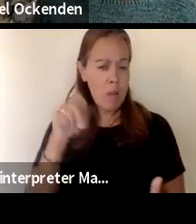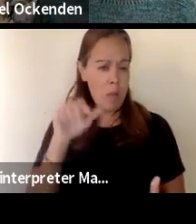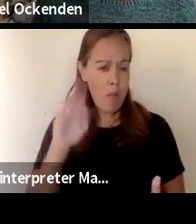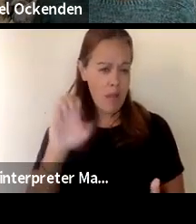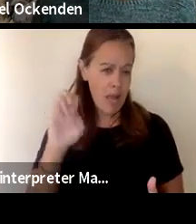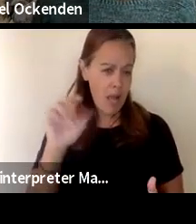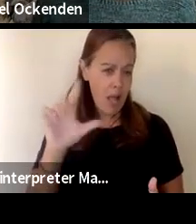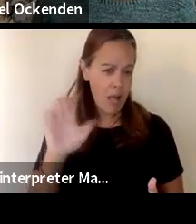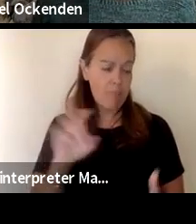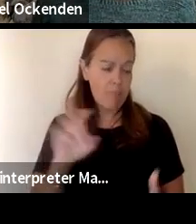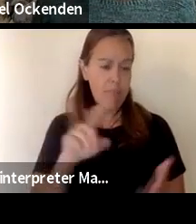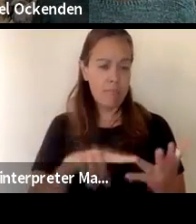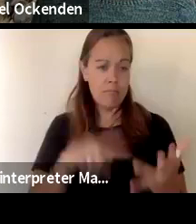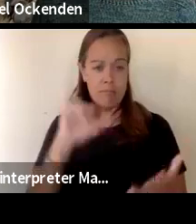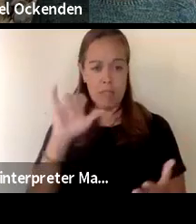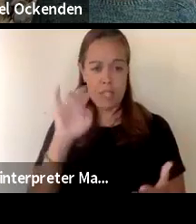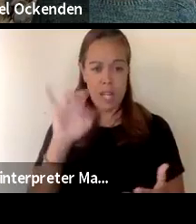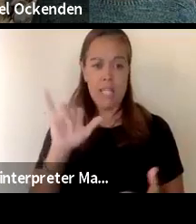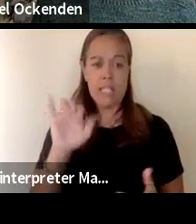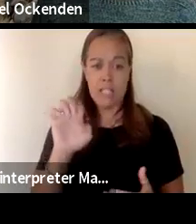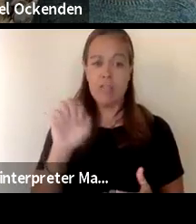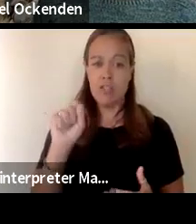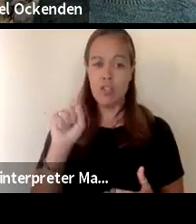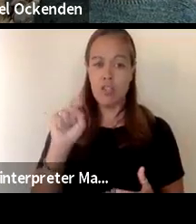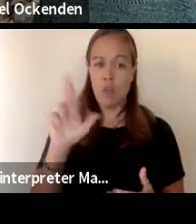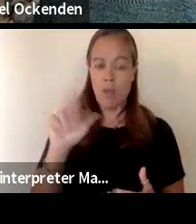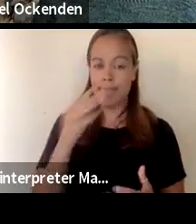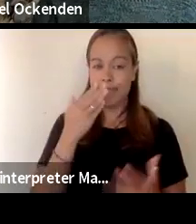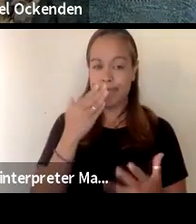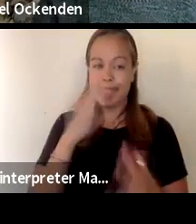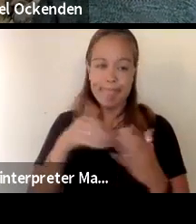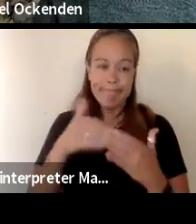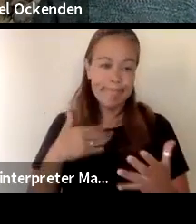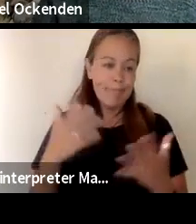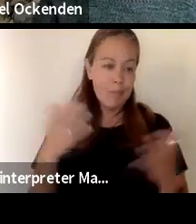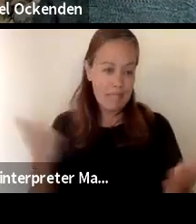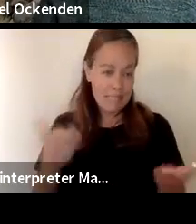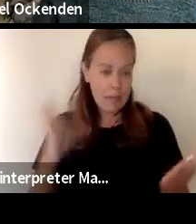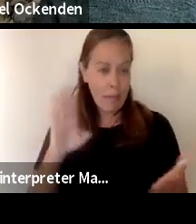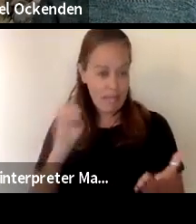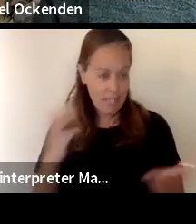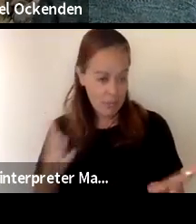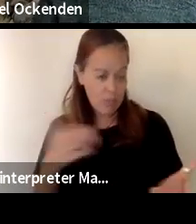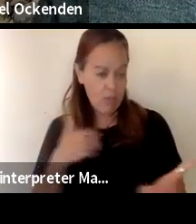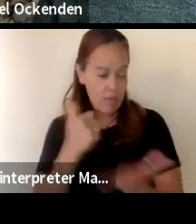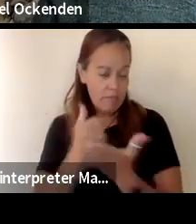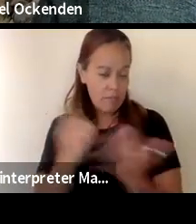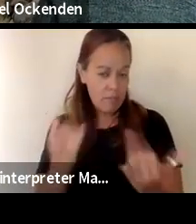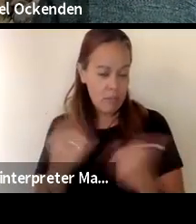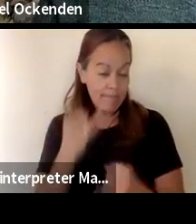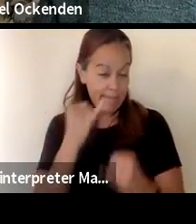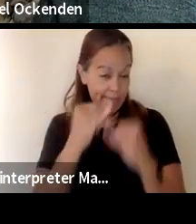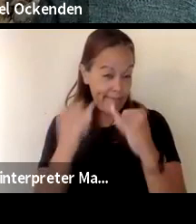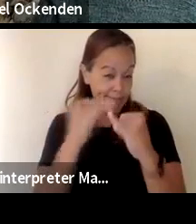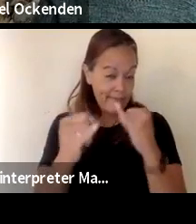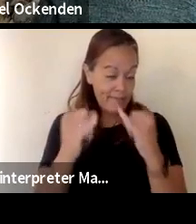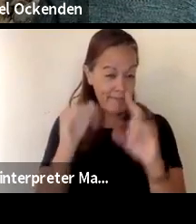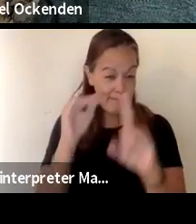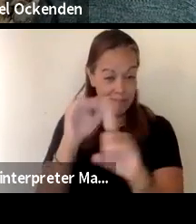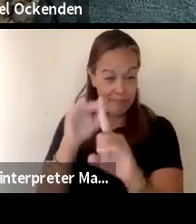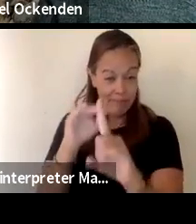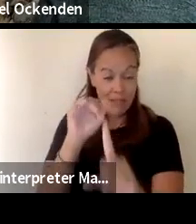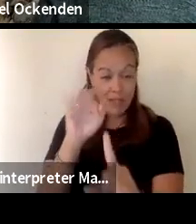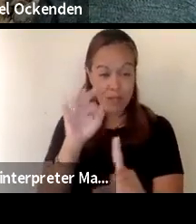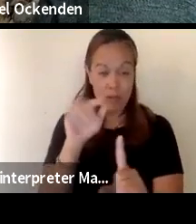and jenny straight we thank you all for being here and helping us today uh finally we'd like to just remind you that if you